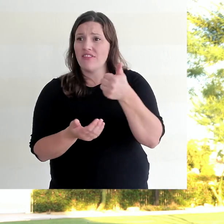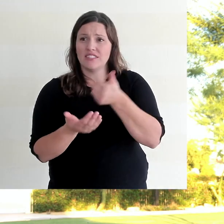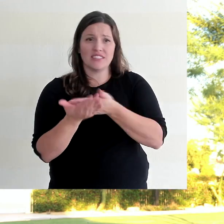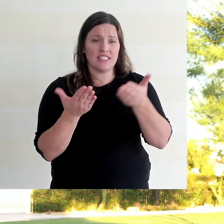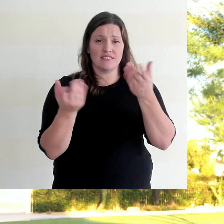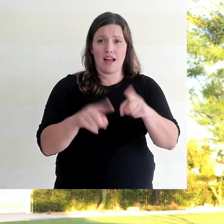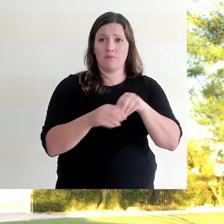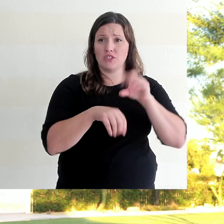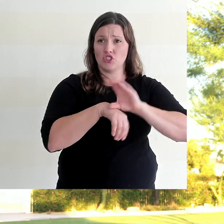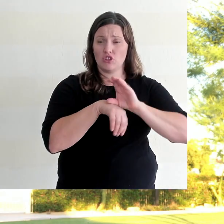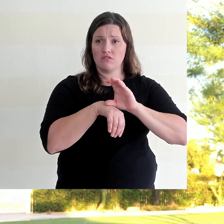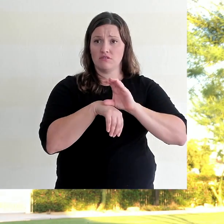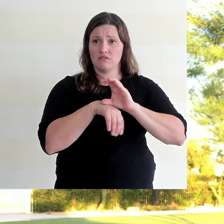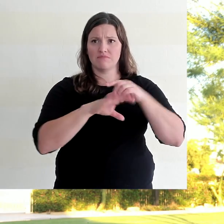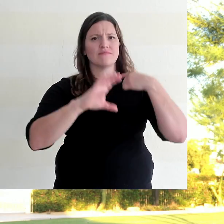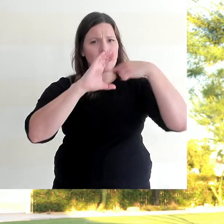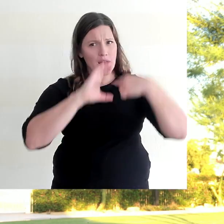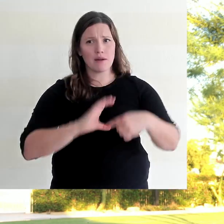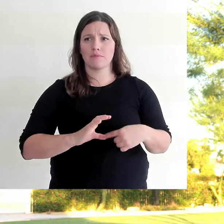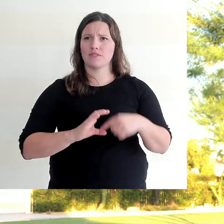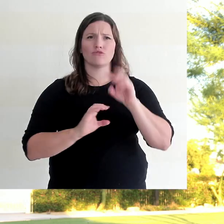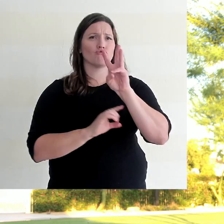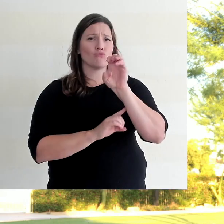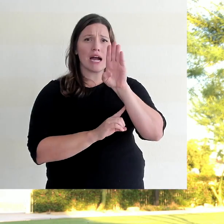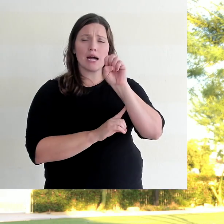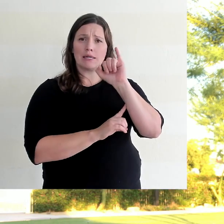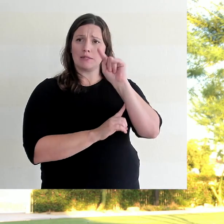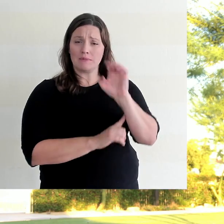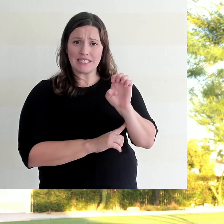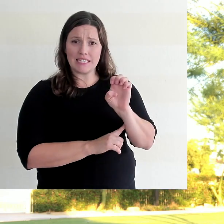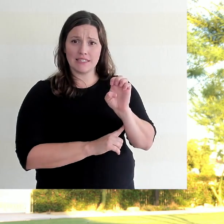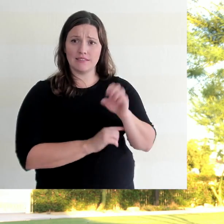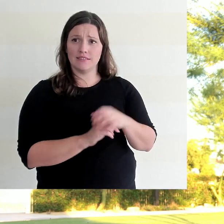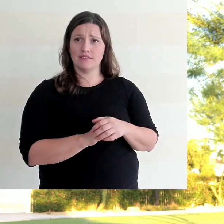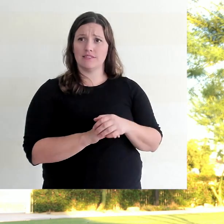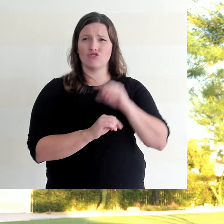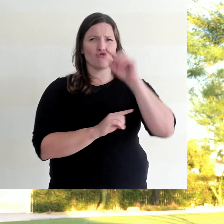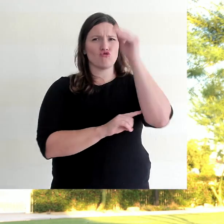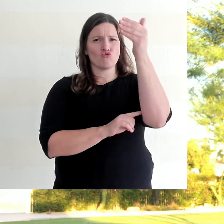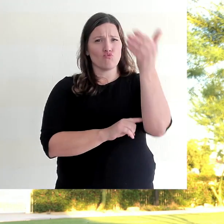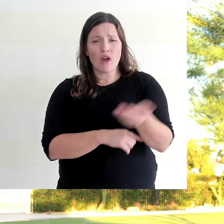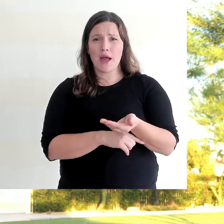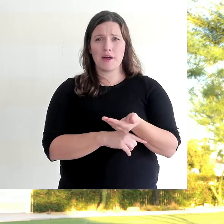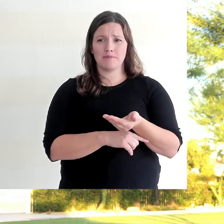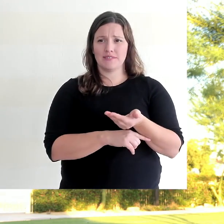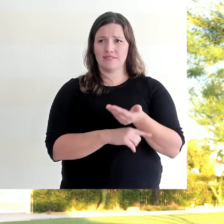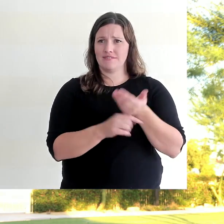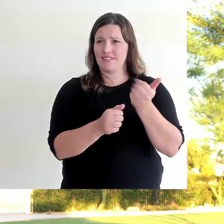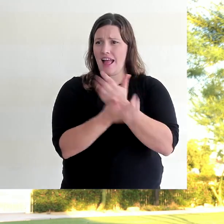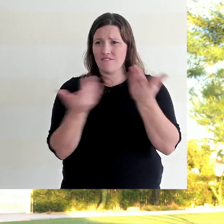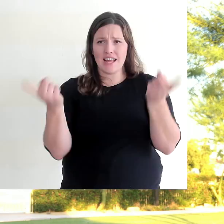email. Check our website. And you are welcome and invited to everything that happens here at Trinity.